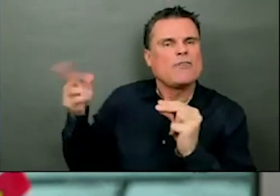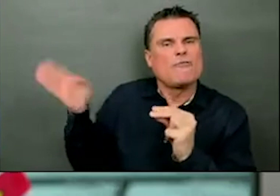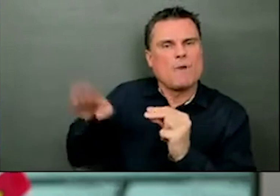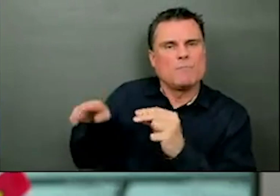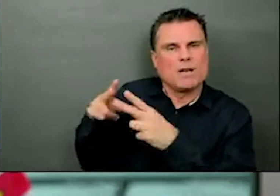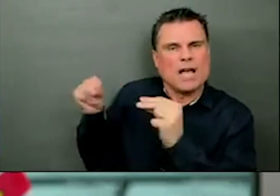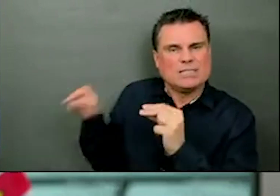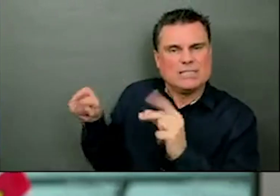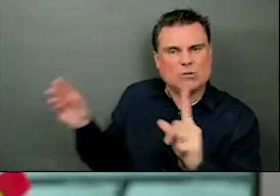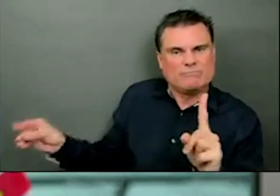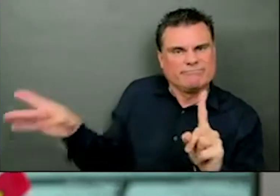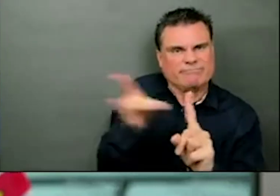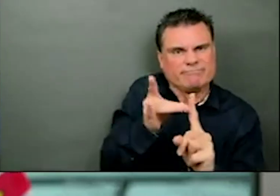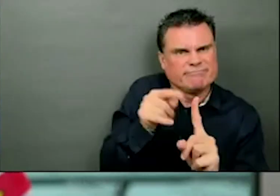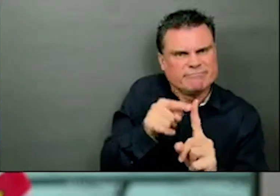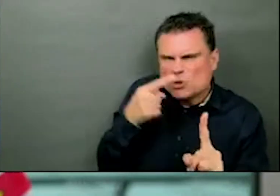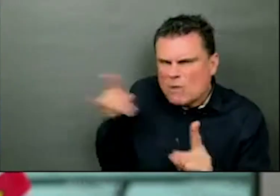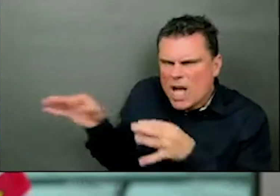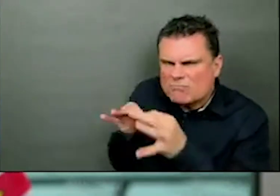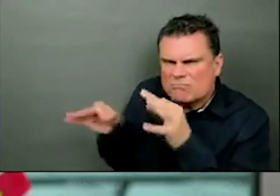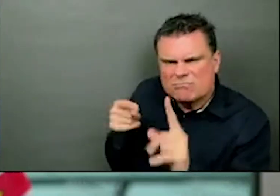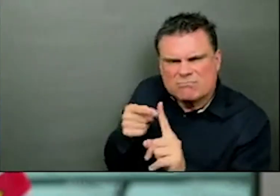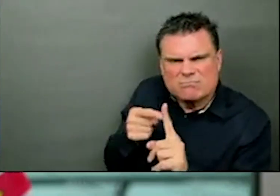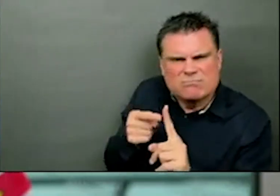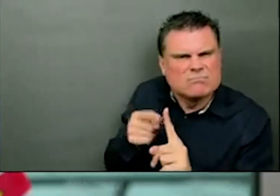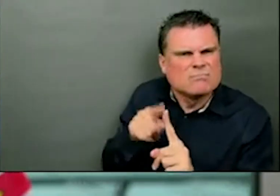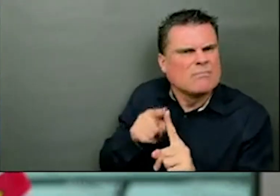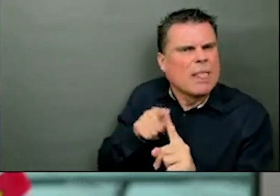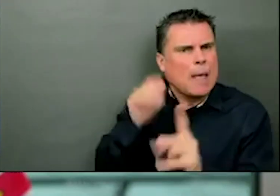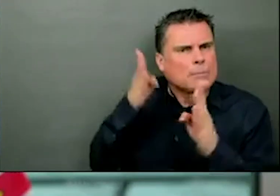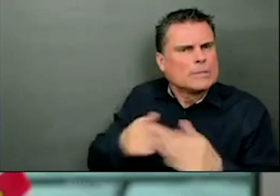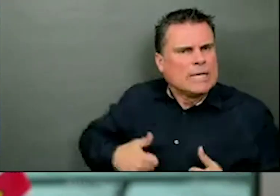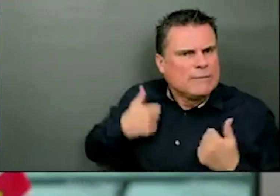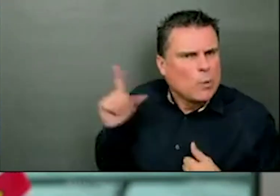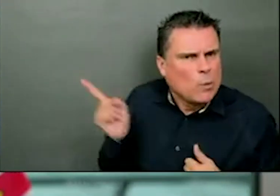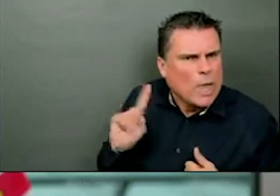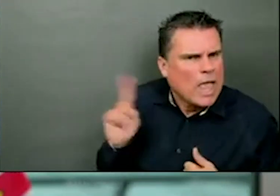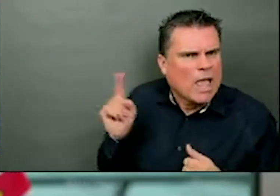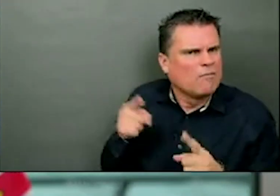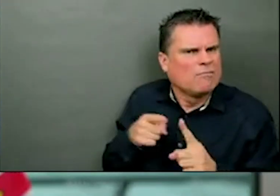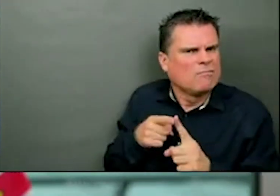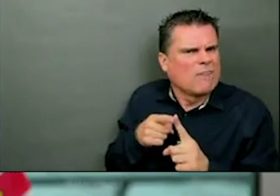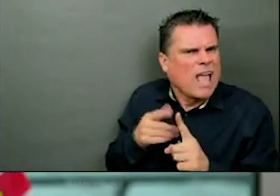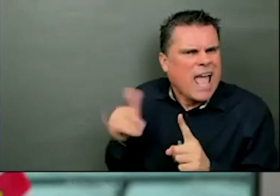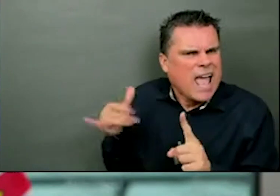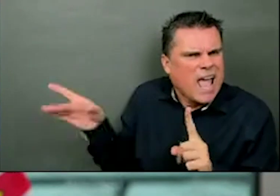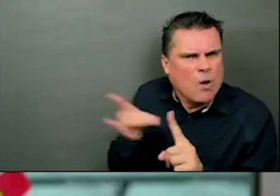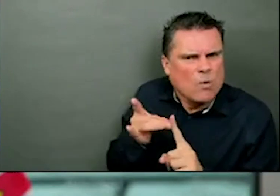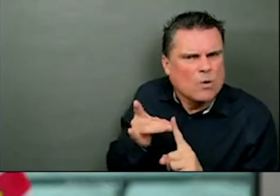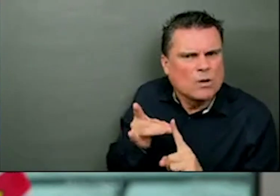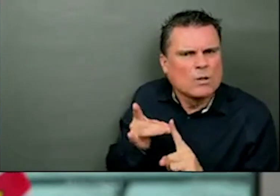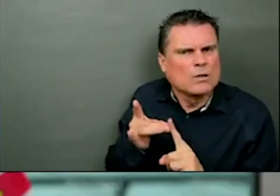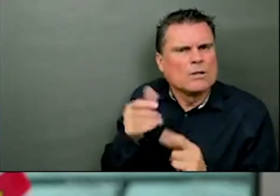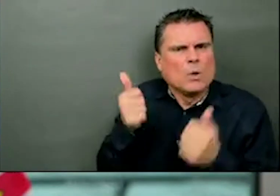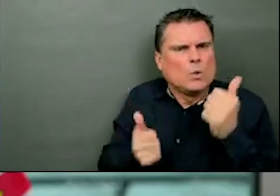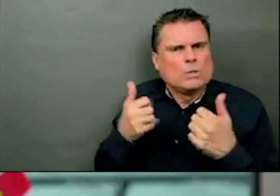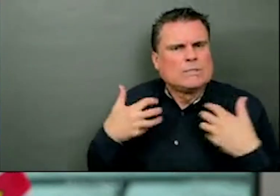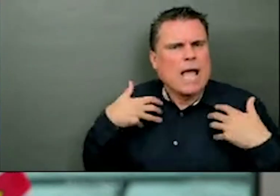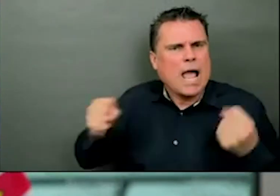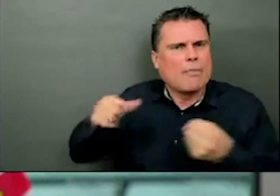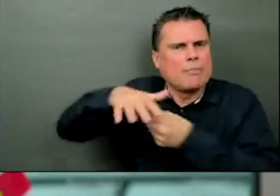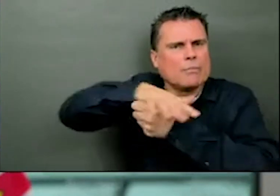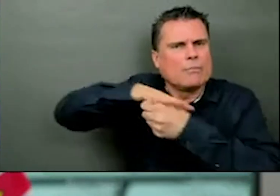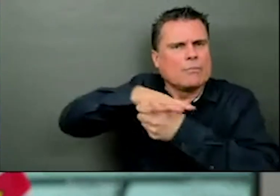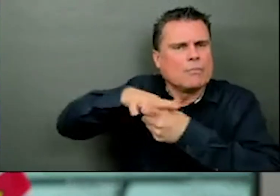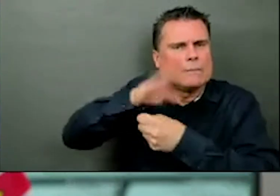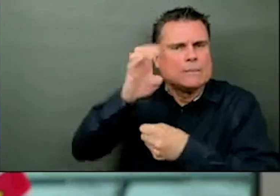a secondary, but will the province release regular variant numbers so that we can see what's happening with the variants